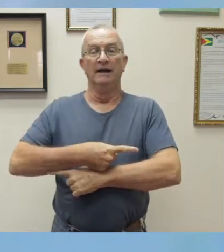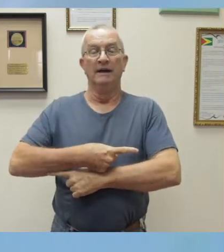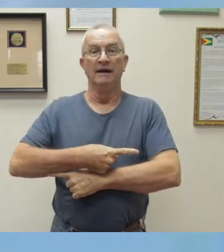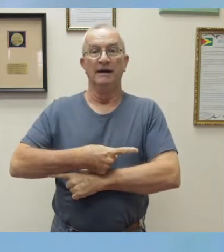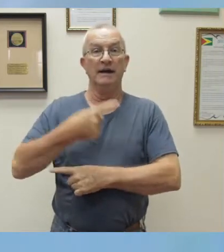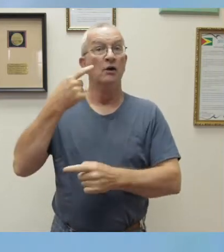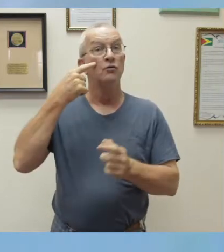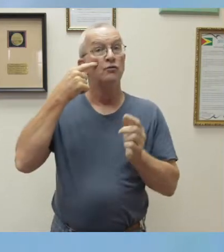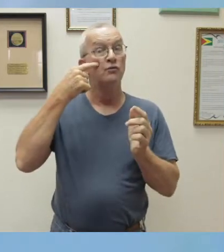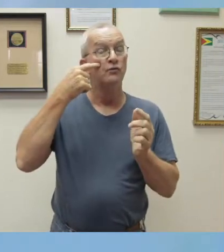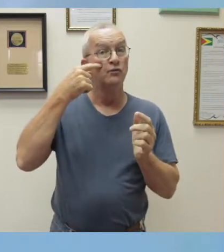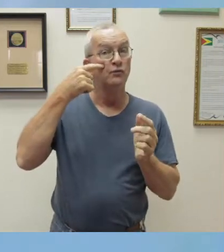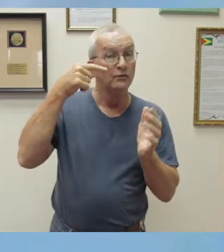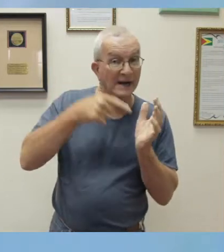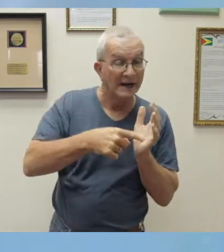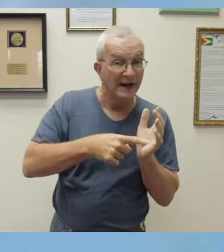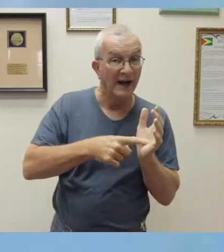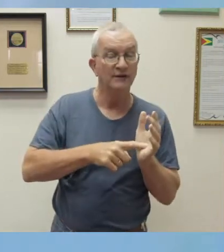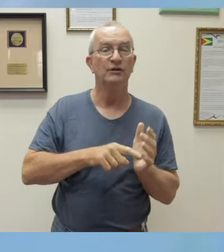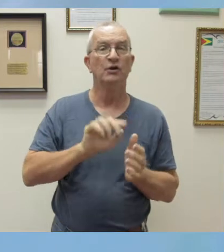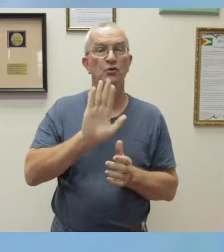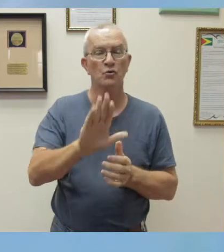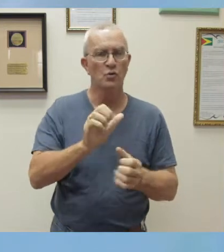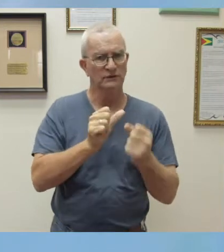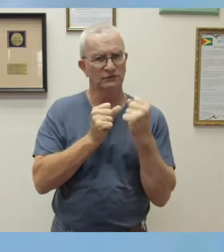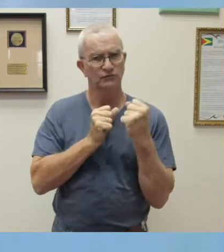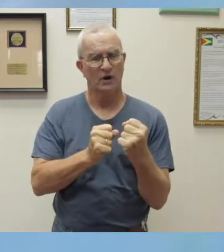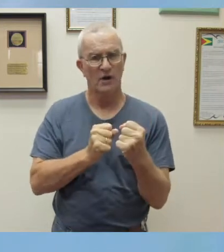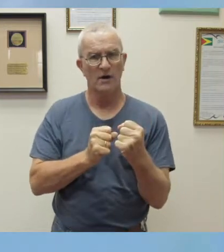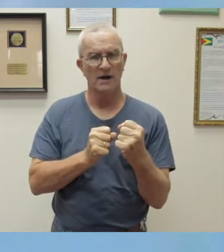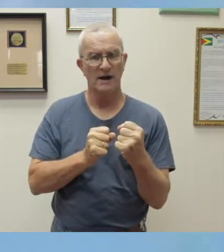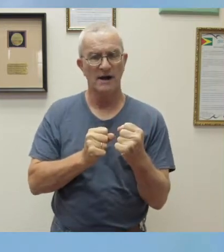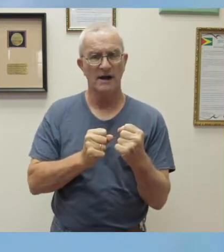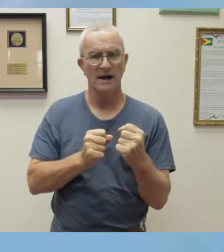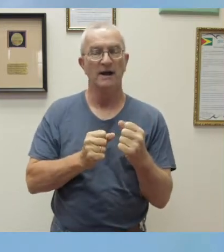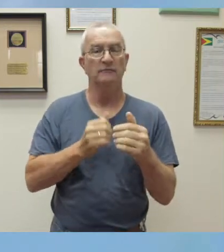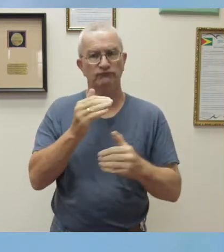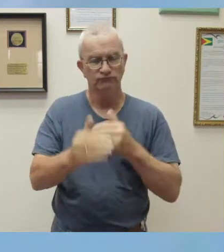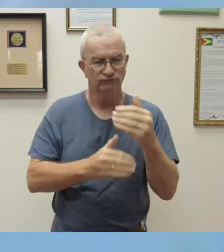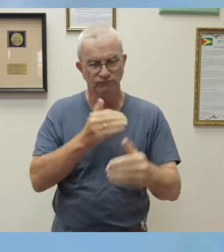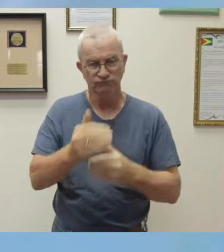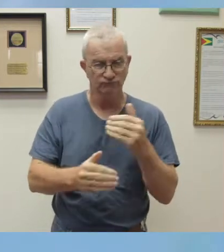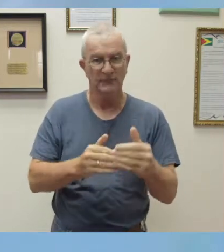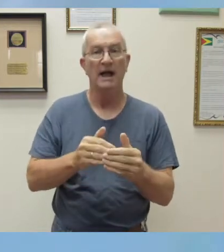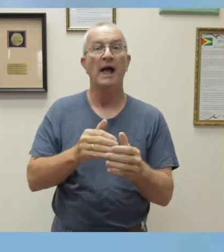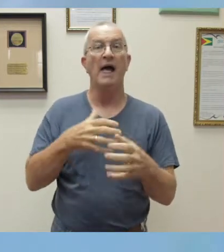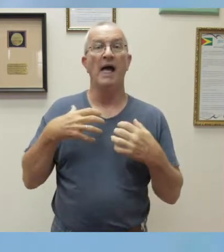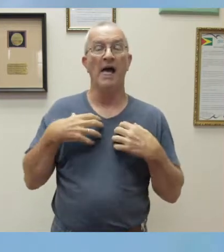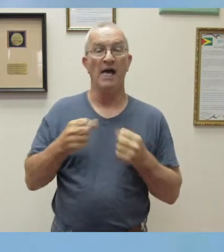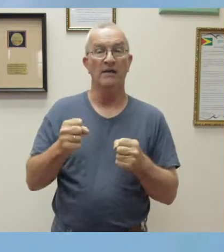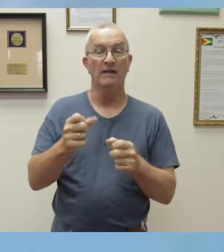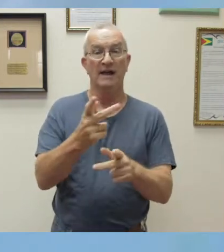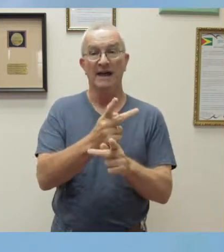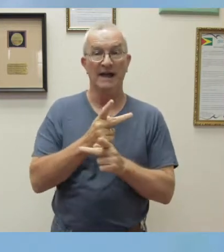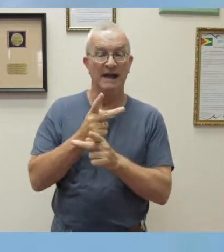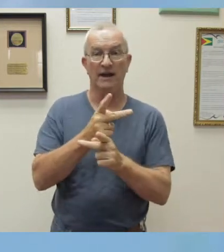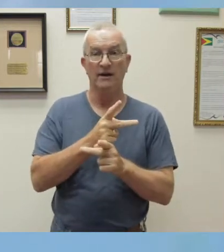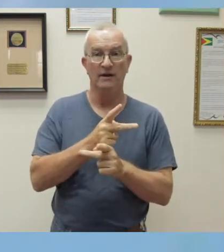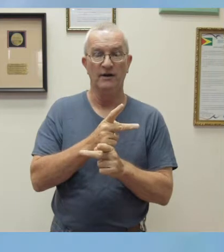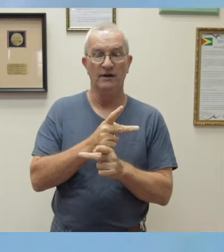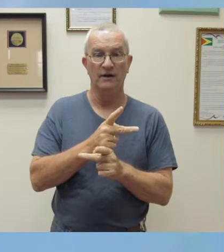of the stalwart cadre of healthcare professionals, and more particularly